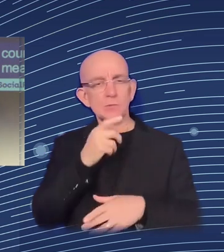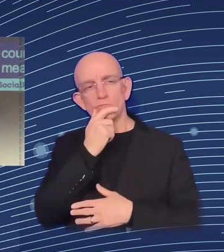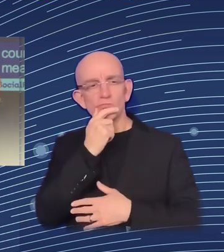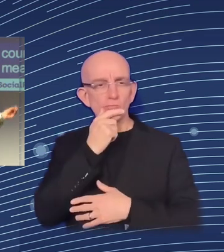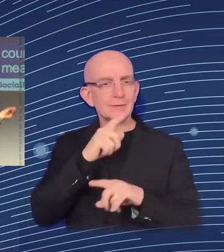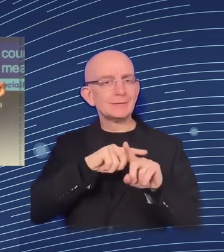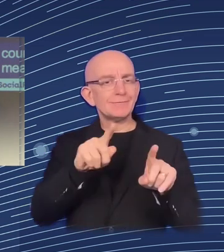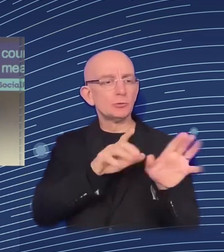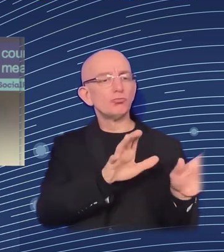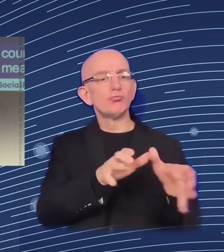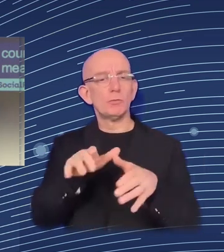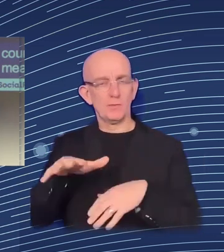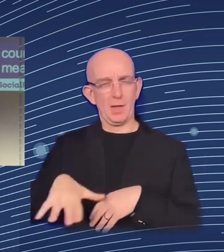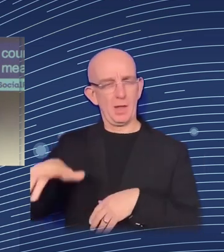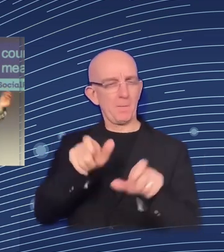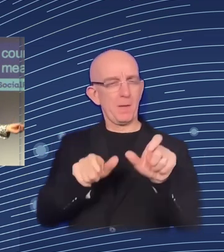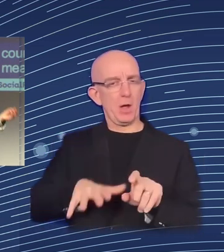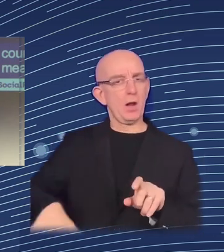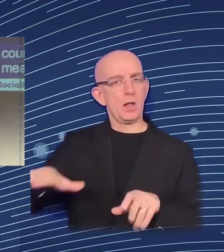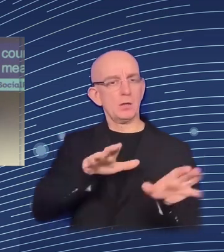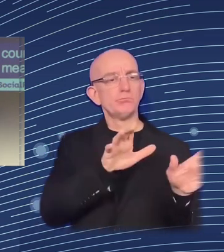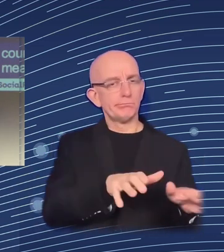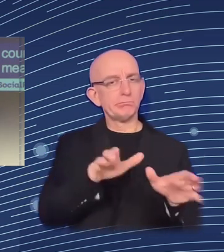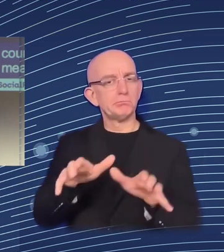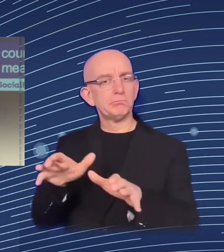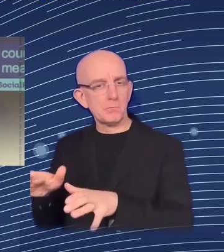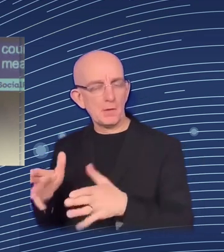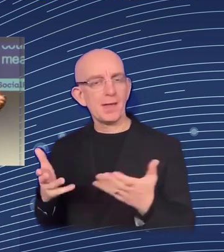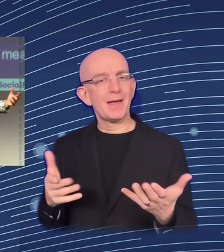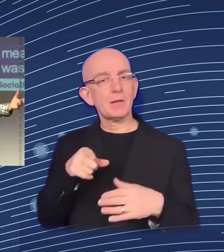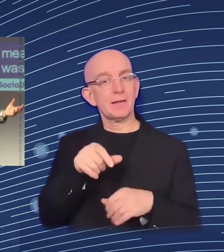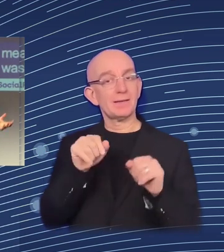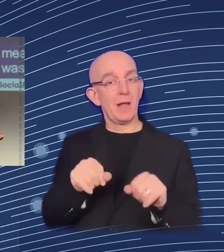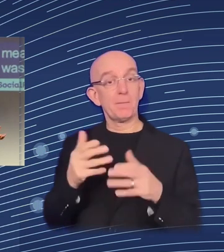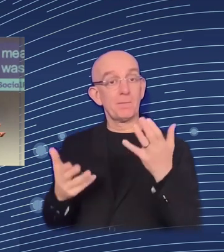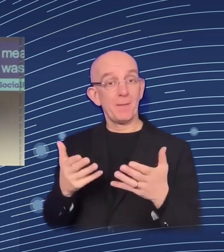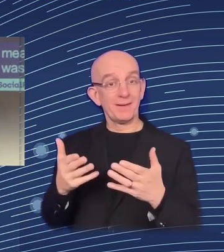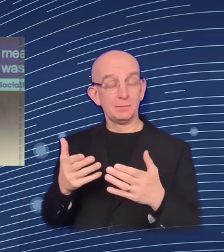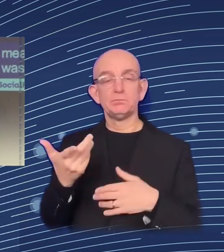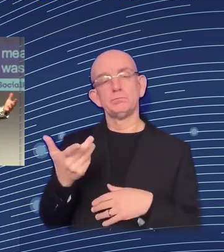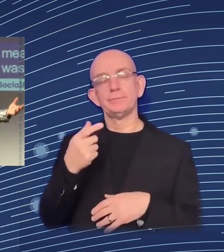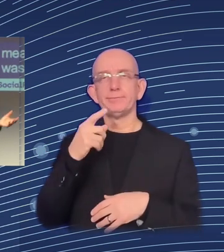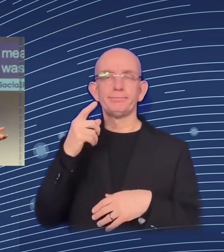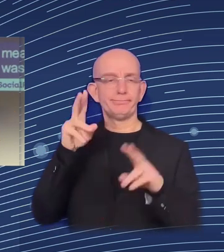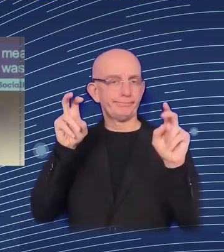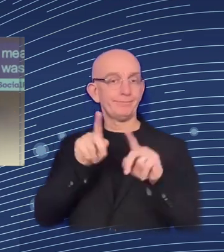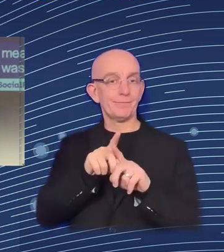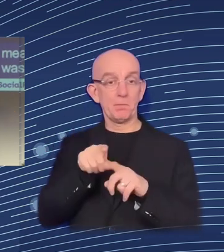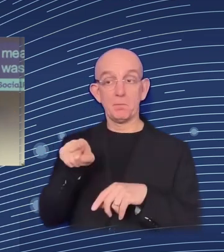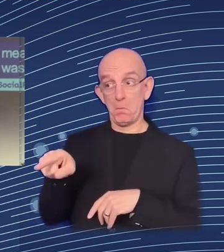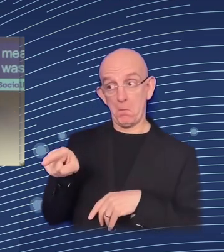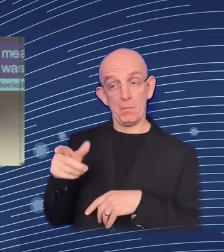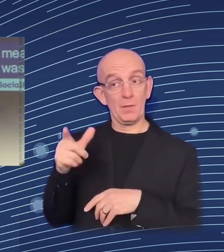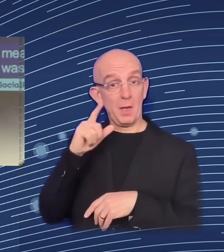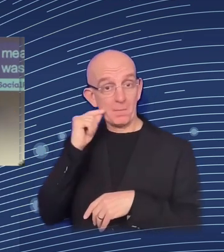poorer, for the older or for the younger, for immigrants or natives, so you really have a very good view